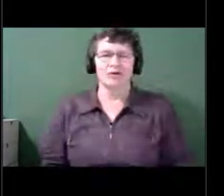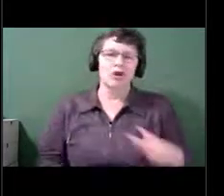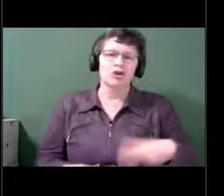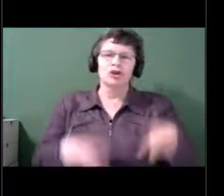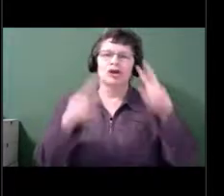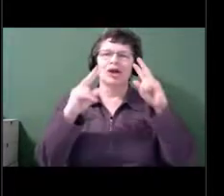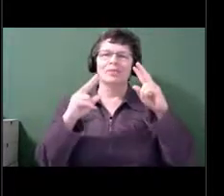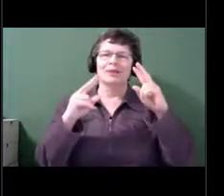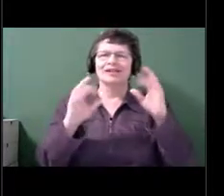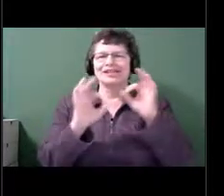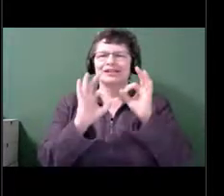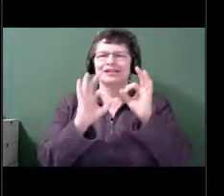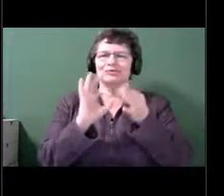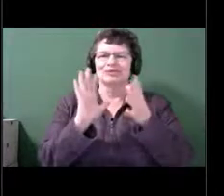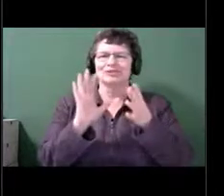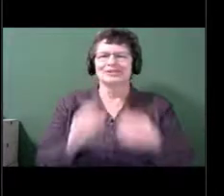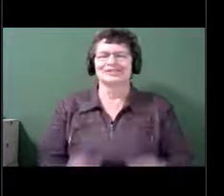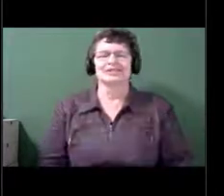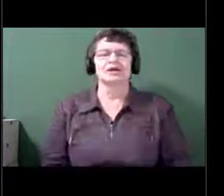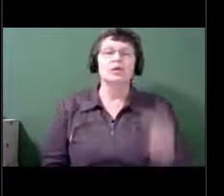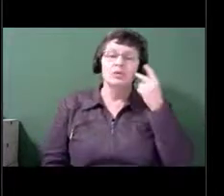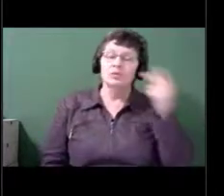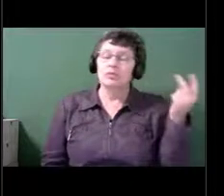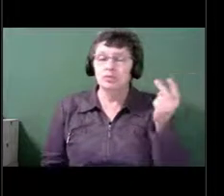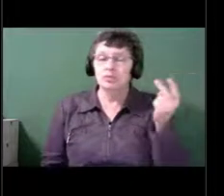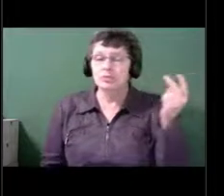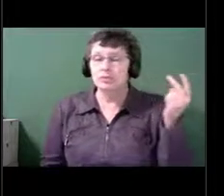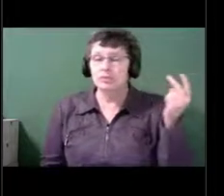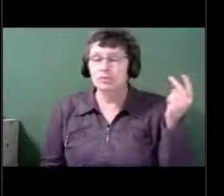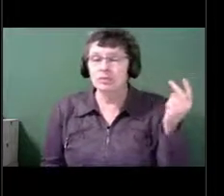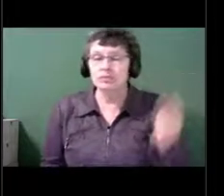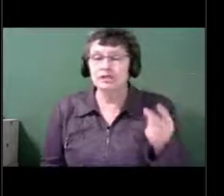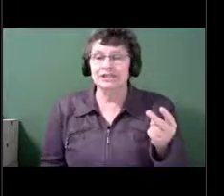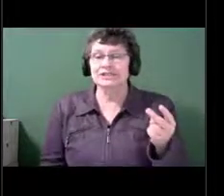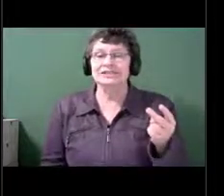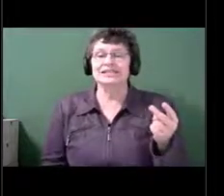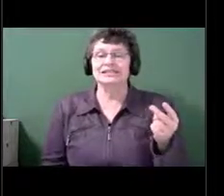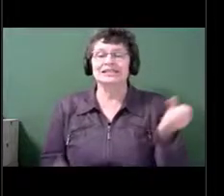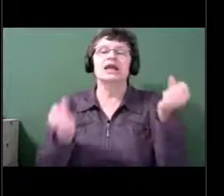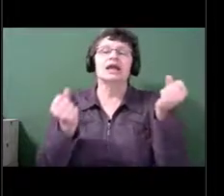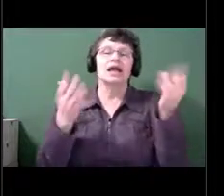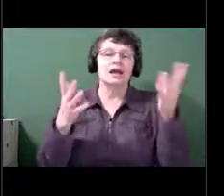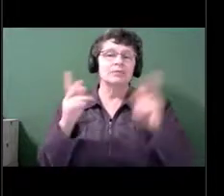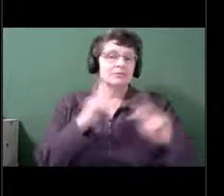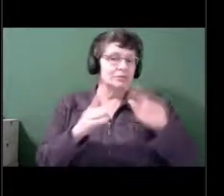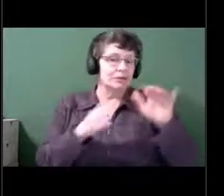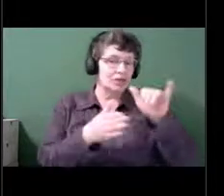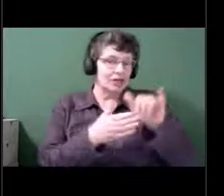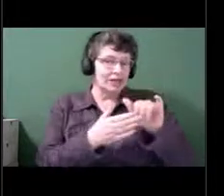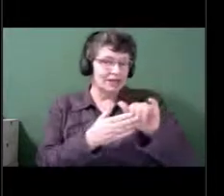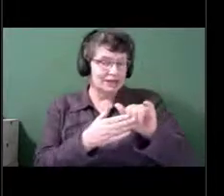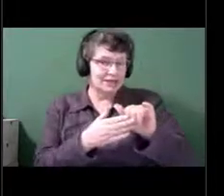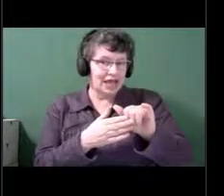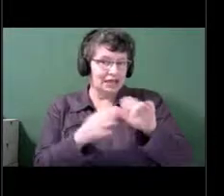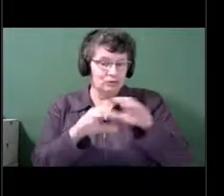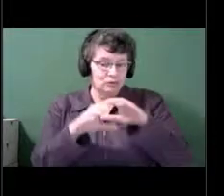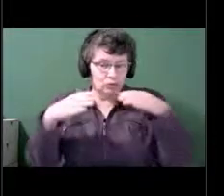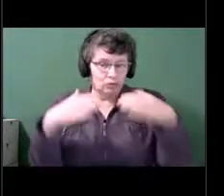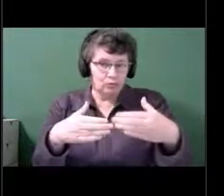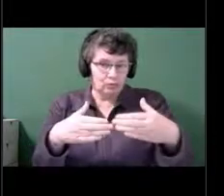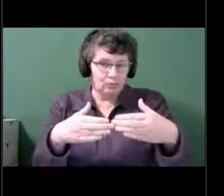in that Canadian sample at different ages. And how many of them, if you click on the slide please,